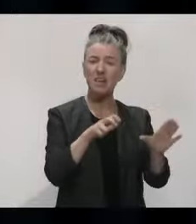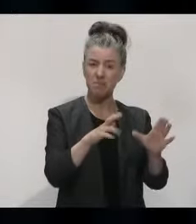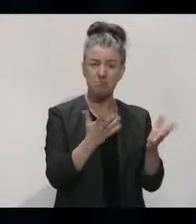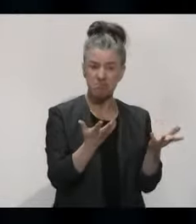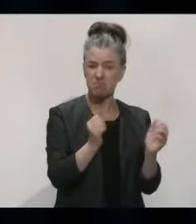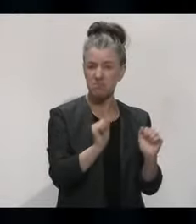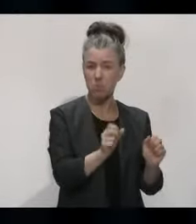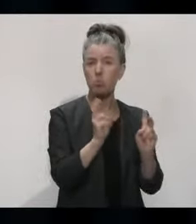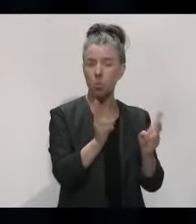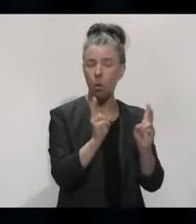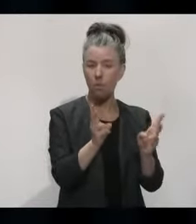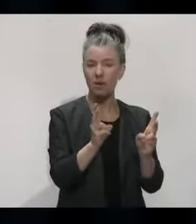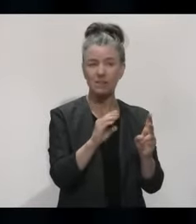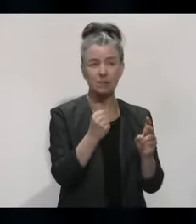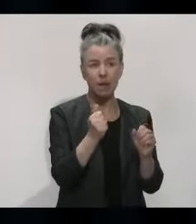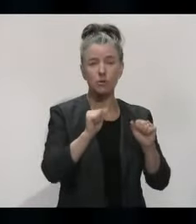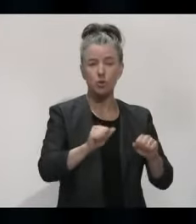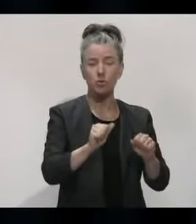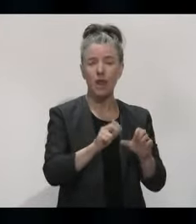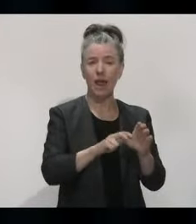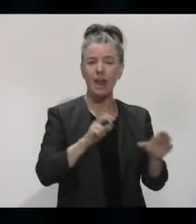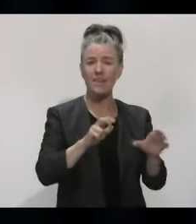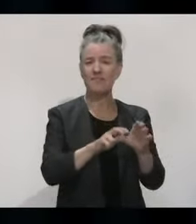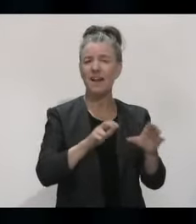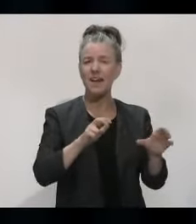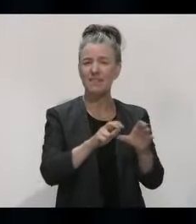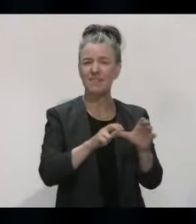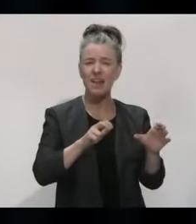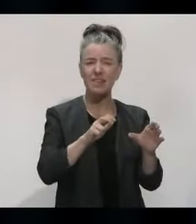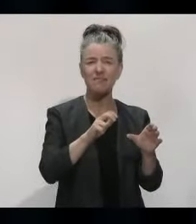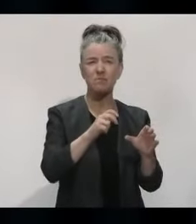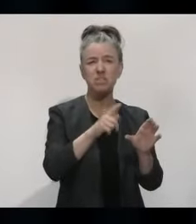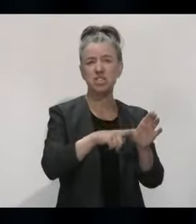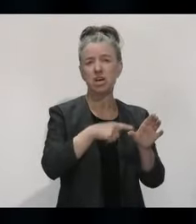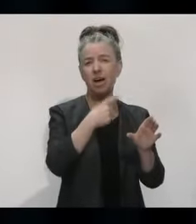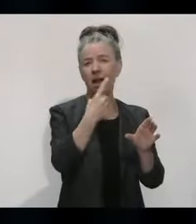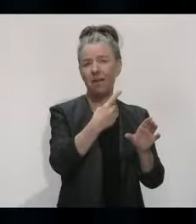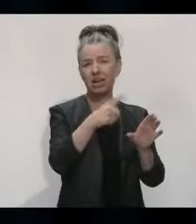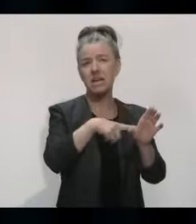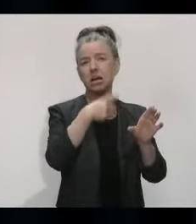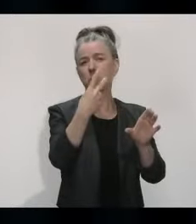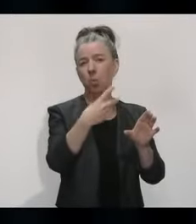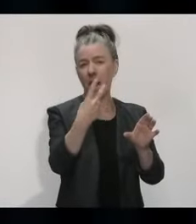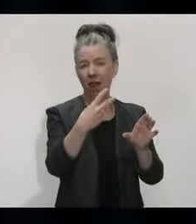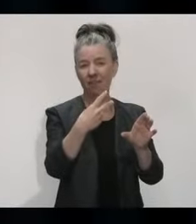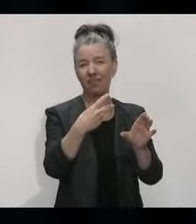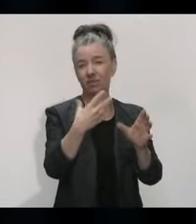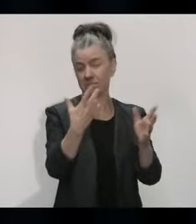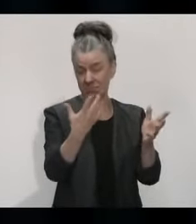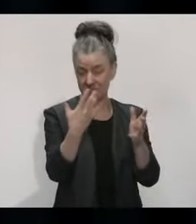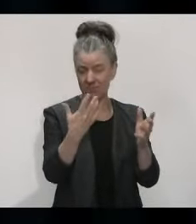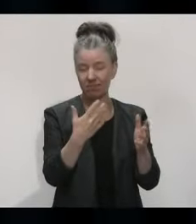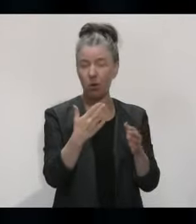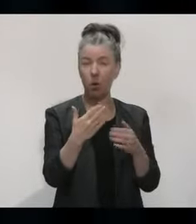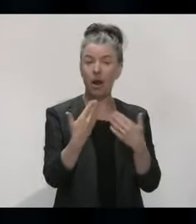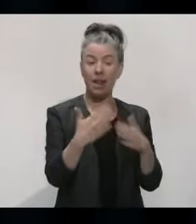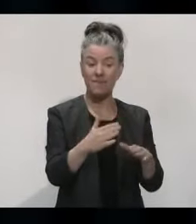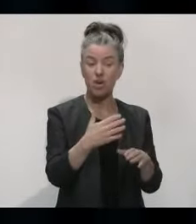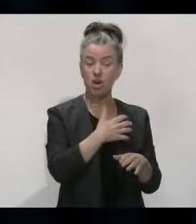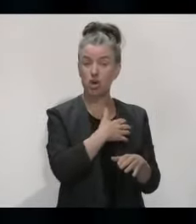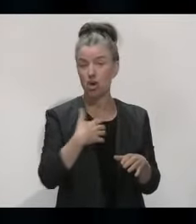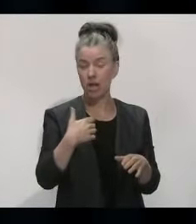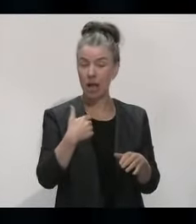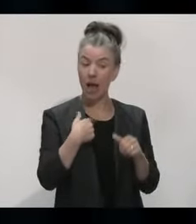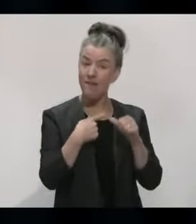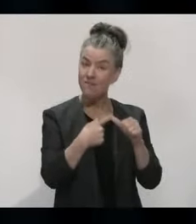been the case. Kids do start to leave schooling in those upper year levels. My advice to them is, and the thing that I'm encouraging them to